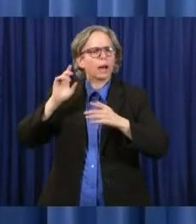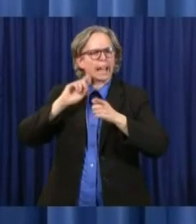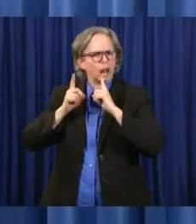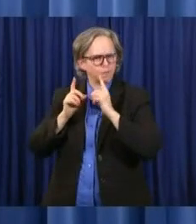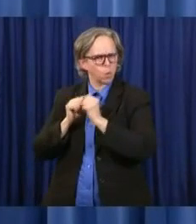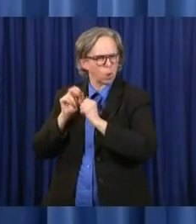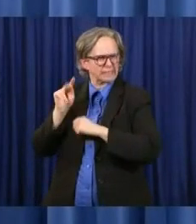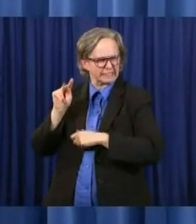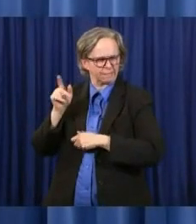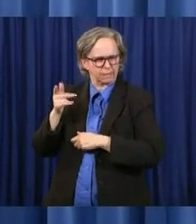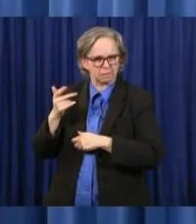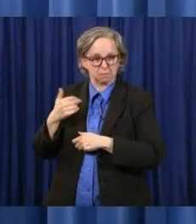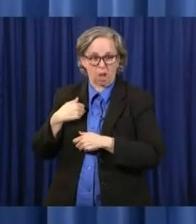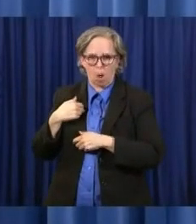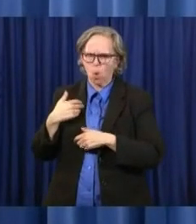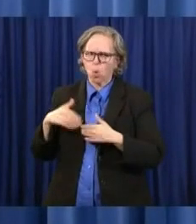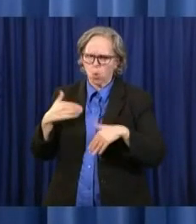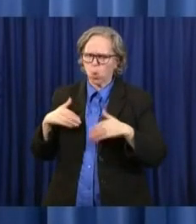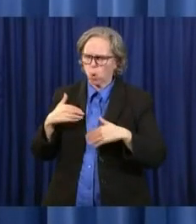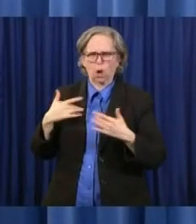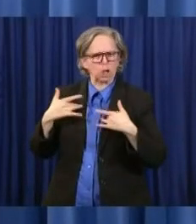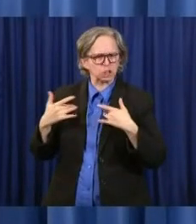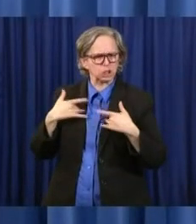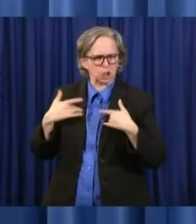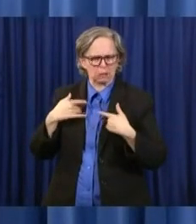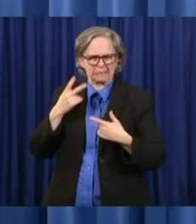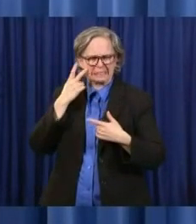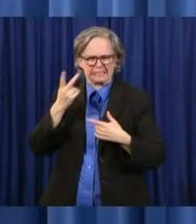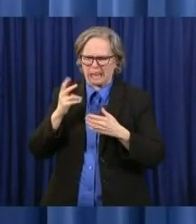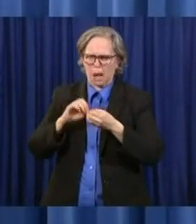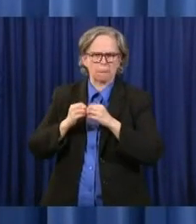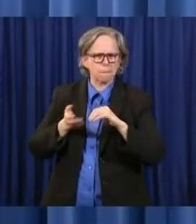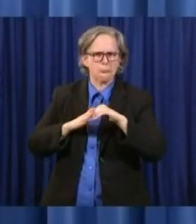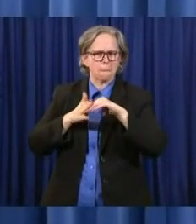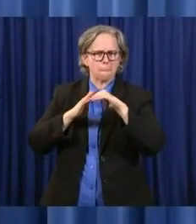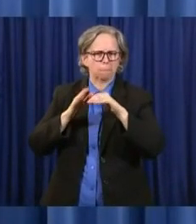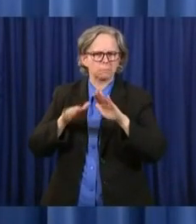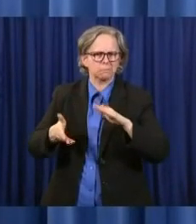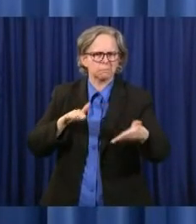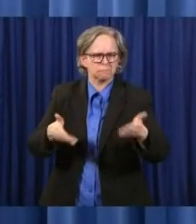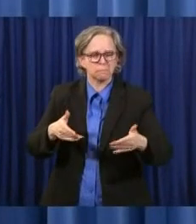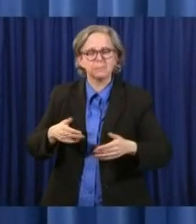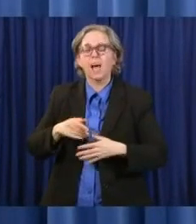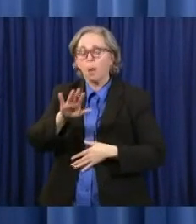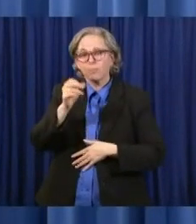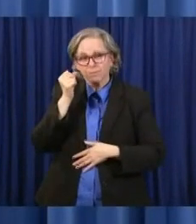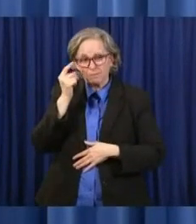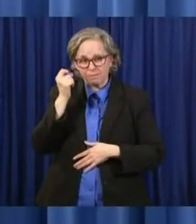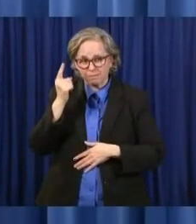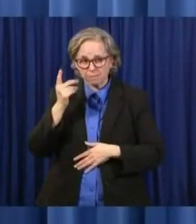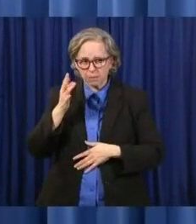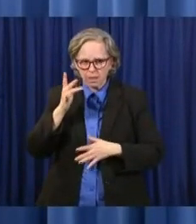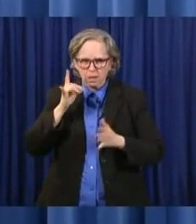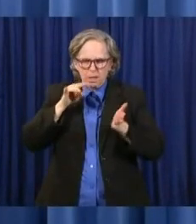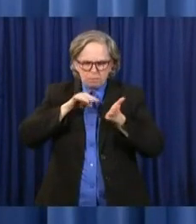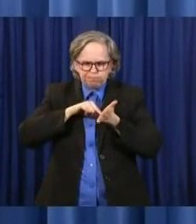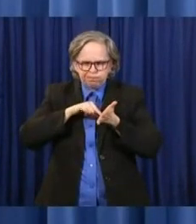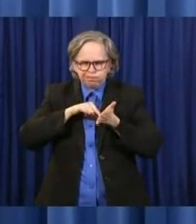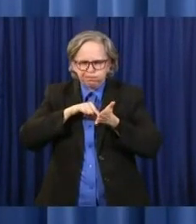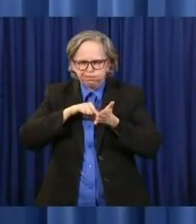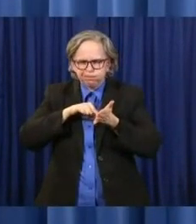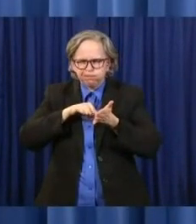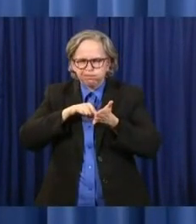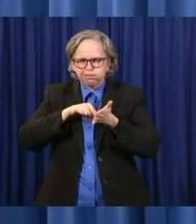Anybody should be concerned about that. Again, I have not dug down into the basis of those decisions,